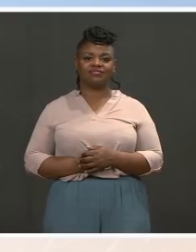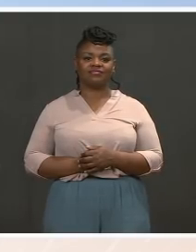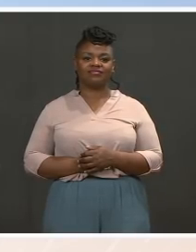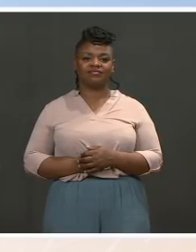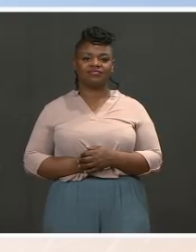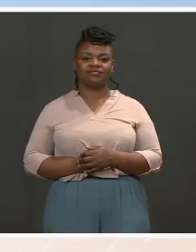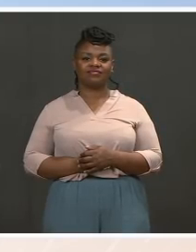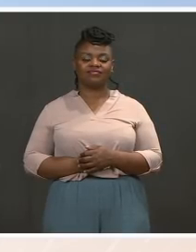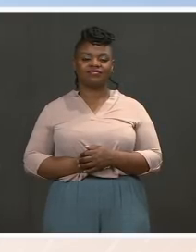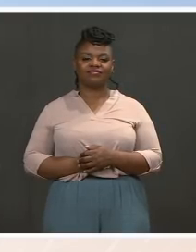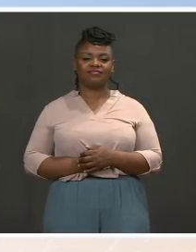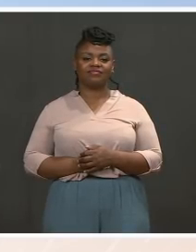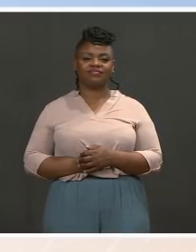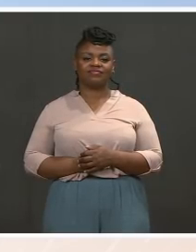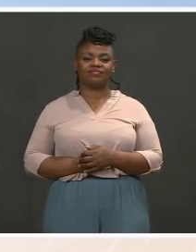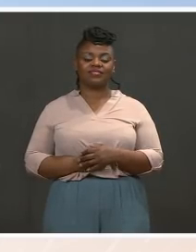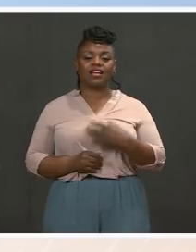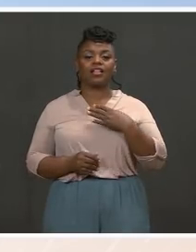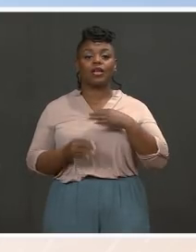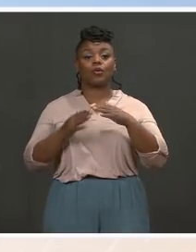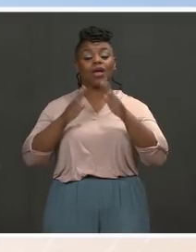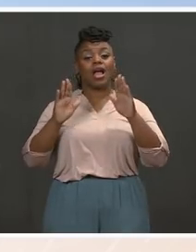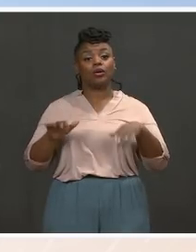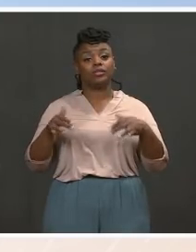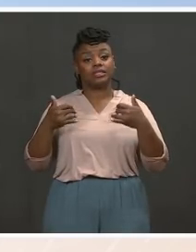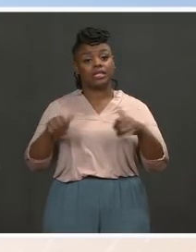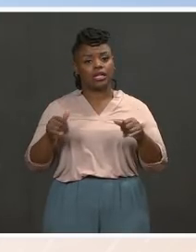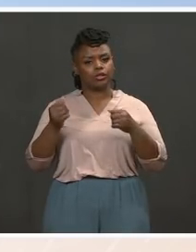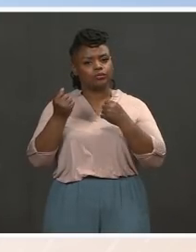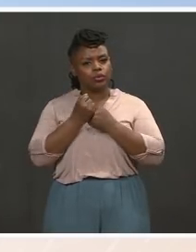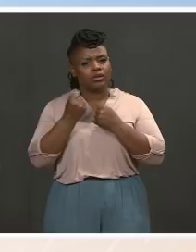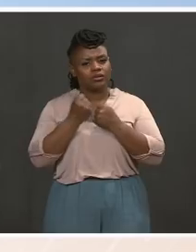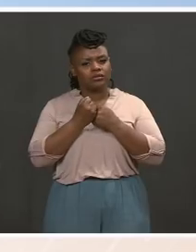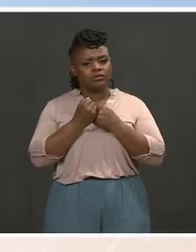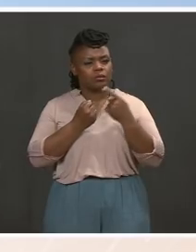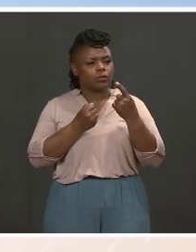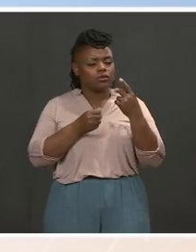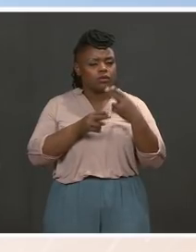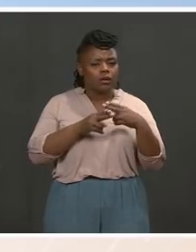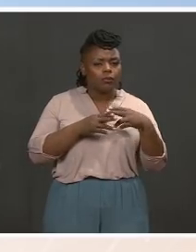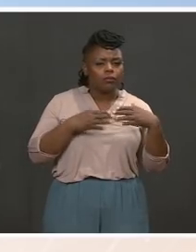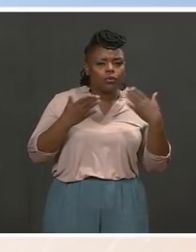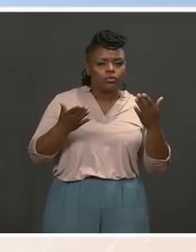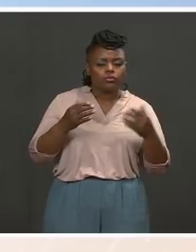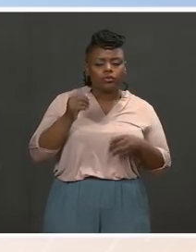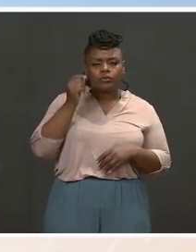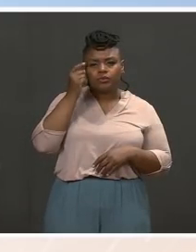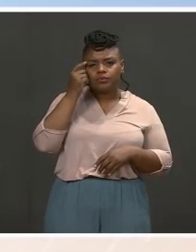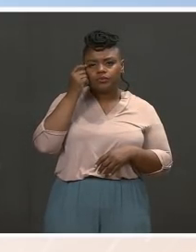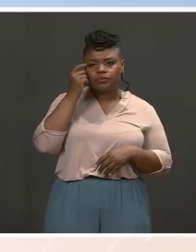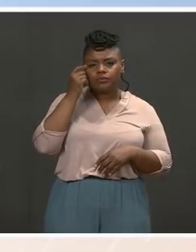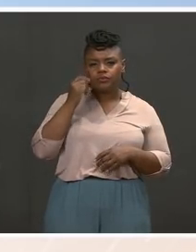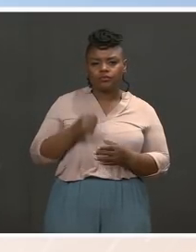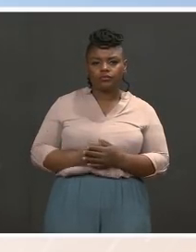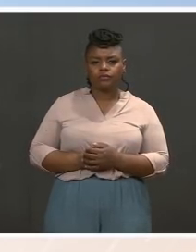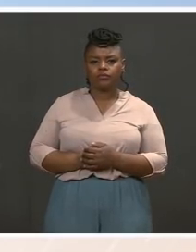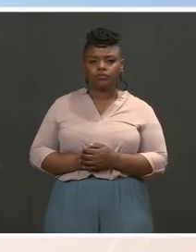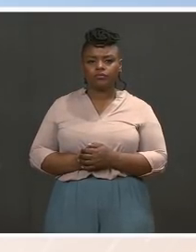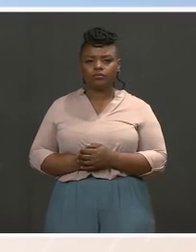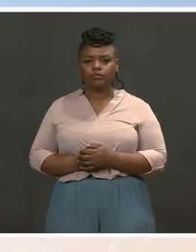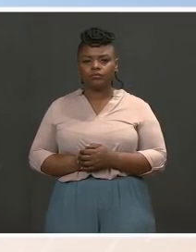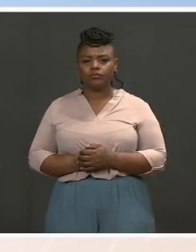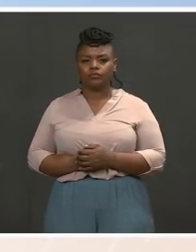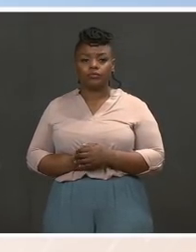is the White House still behind his nomination? It's been controversial from the beginning. Any thoughts on that? MS. Absolutely. Colin is qualified.